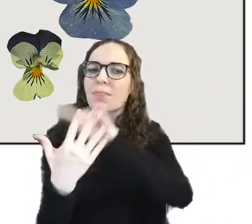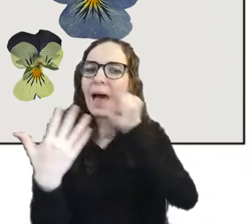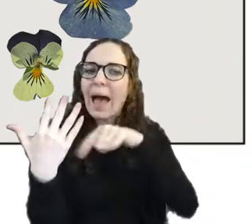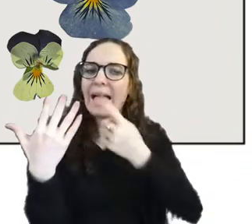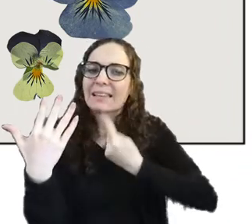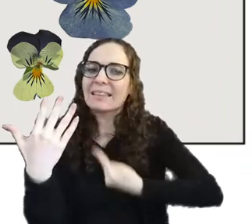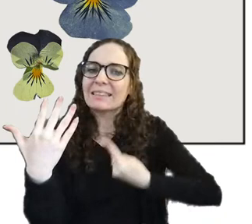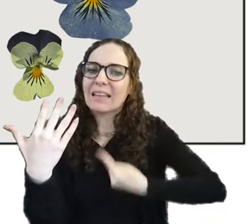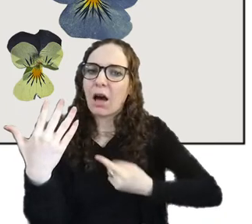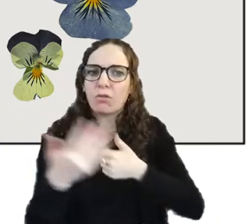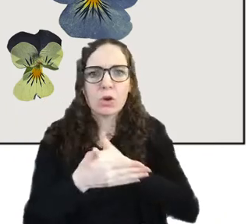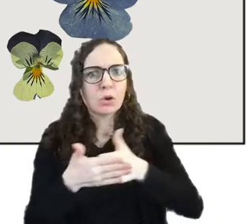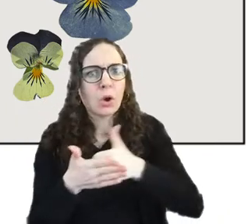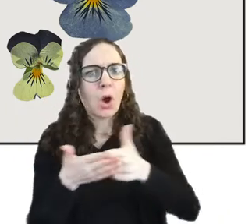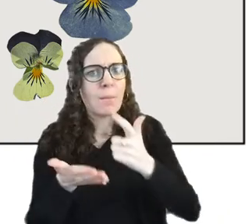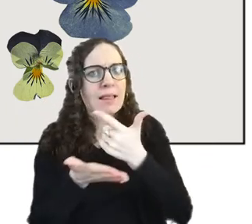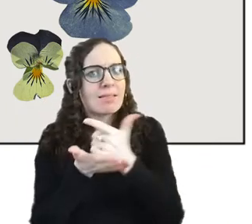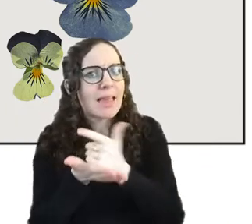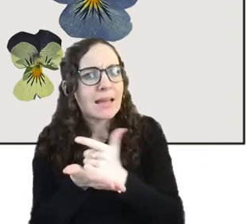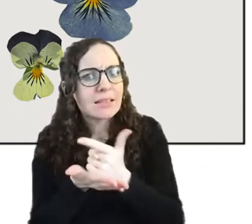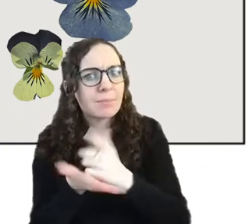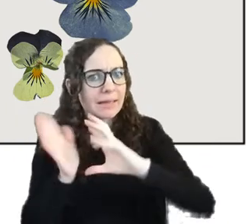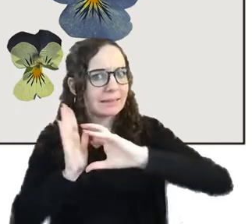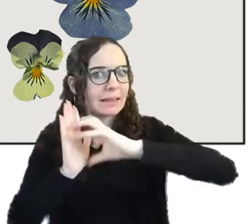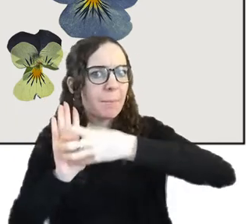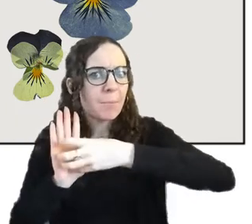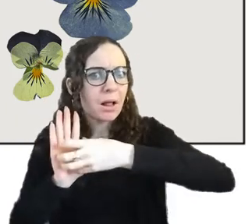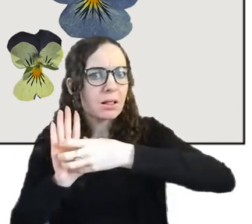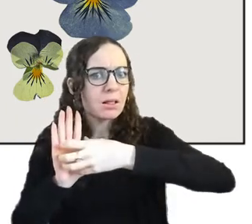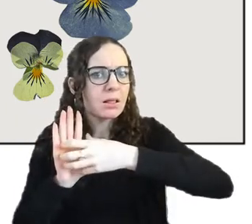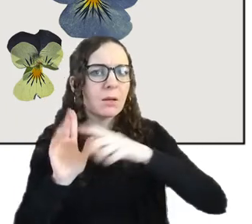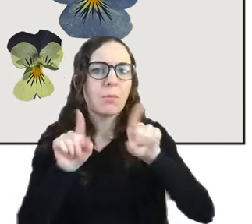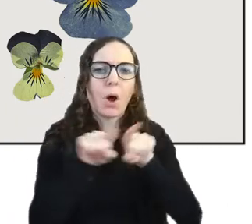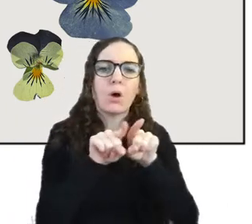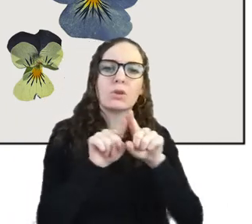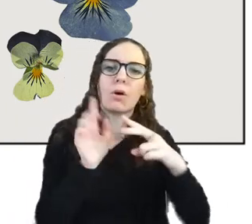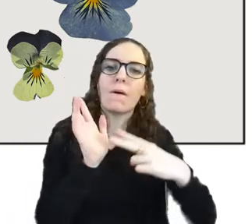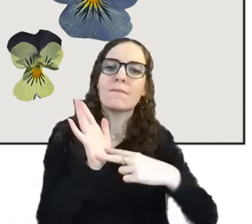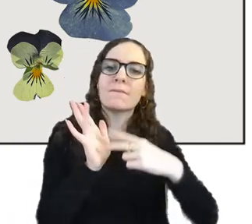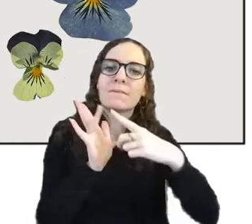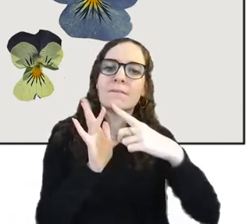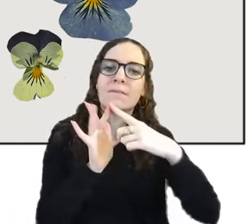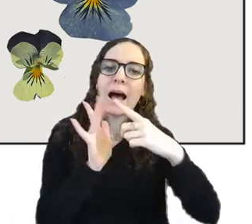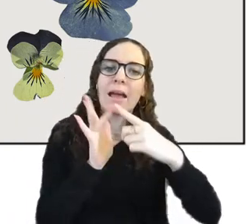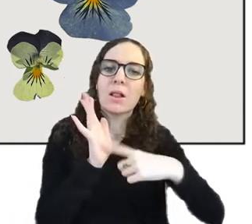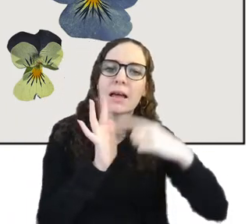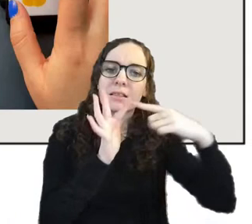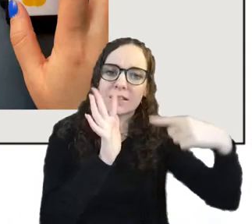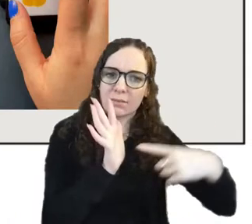flowers especially violets again for the kind of historical ties with lesbians and lesbian culture